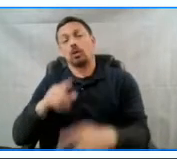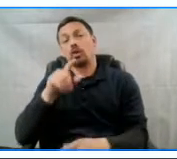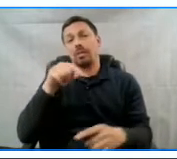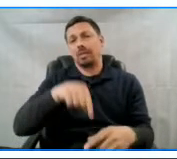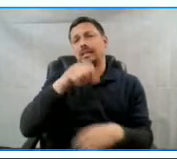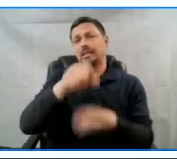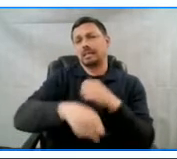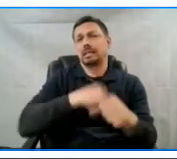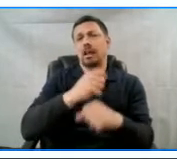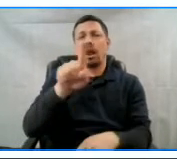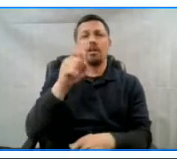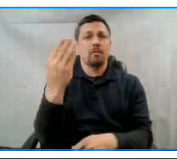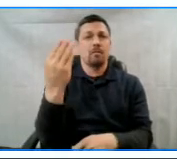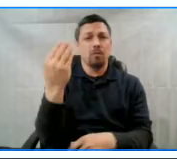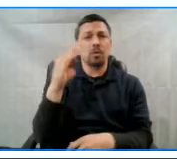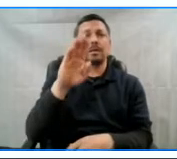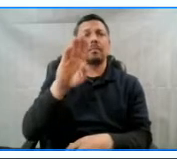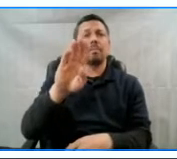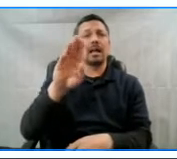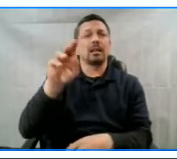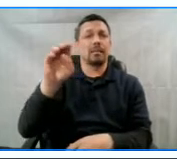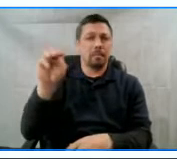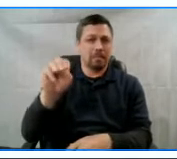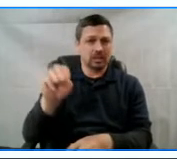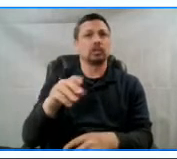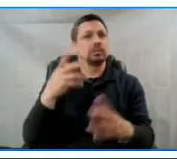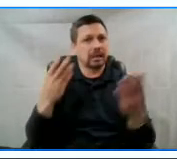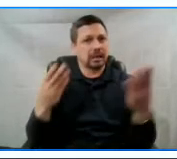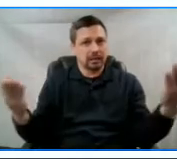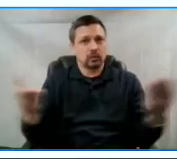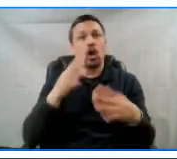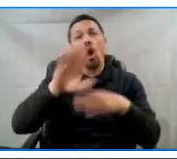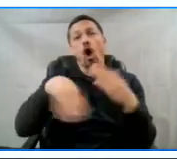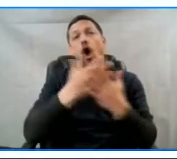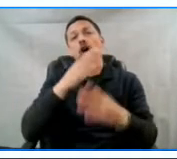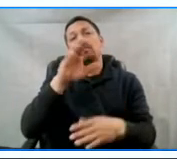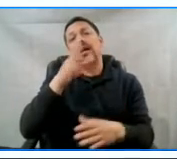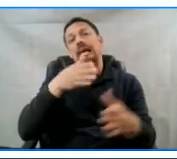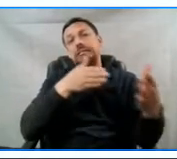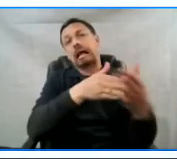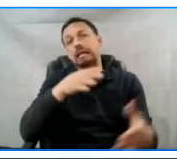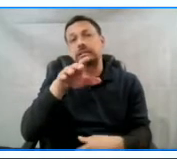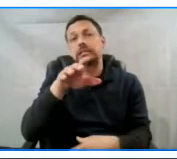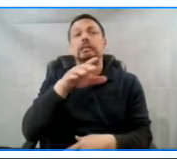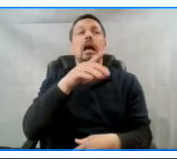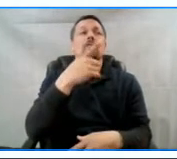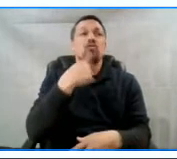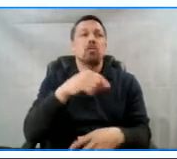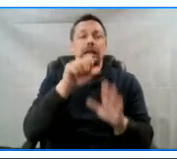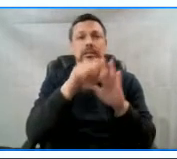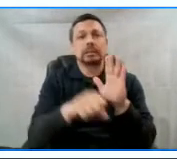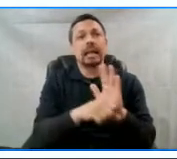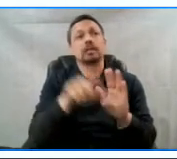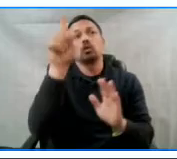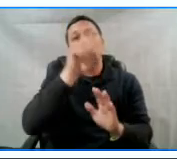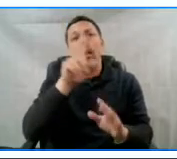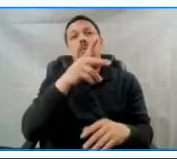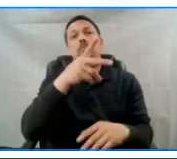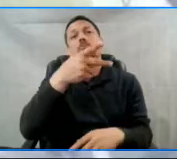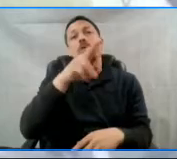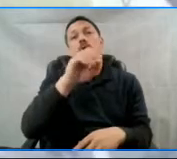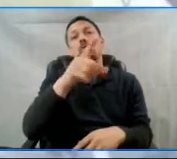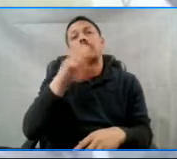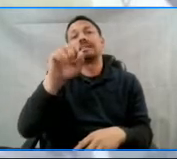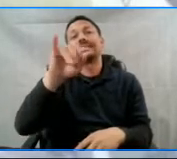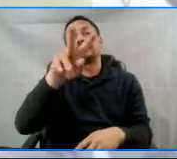bills have been introduced, most all of them attacks in red states where progressive measures have passed. This year,